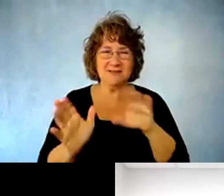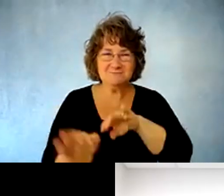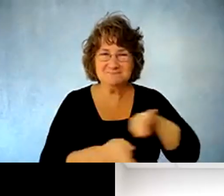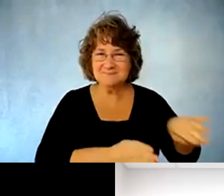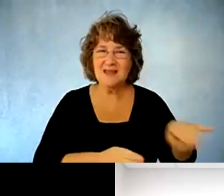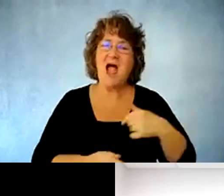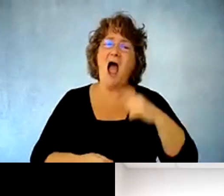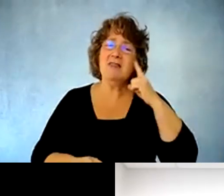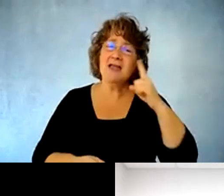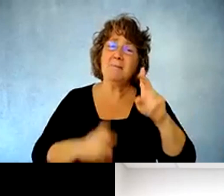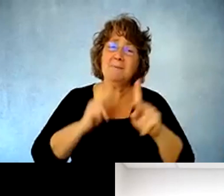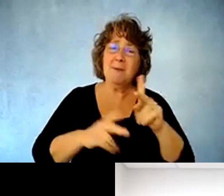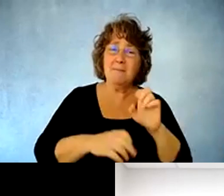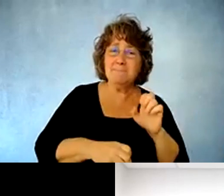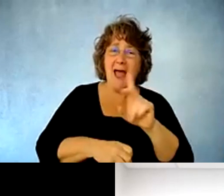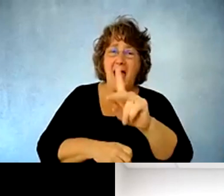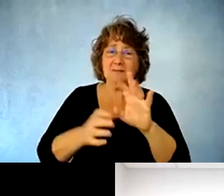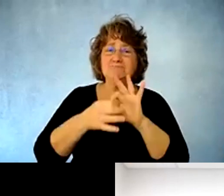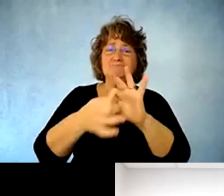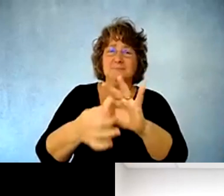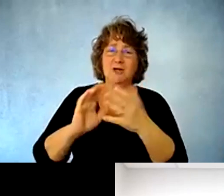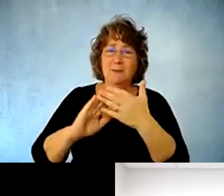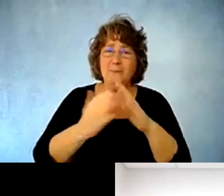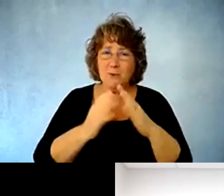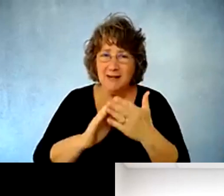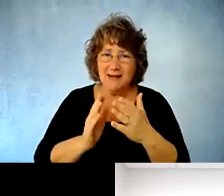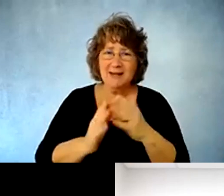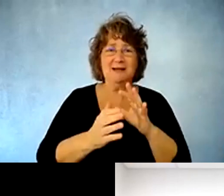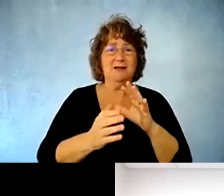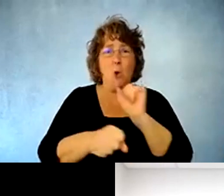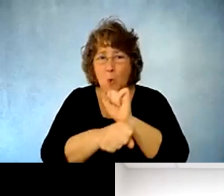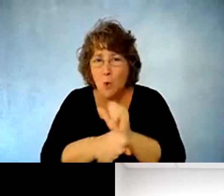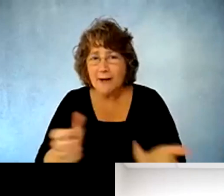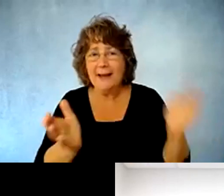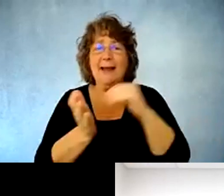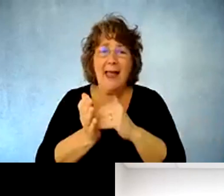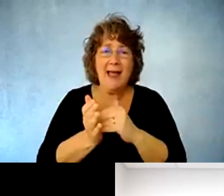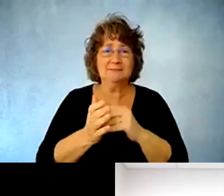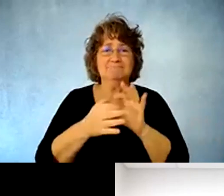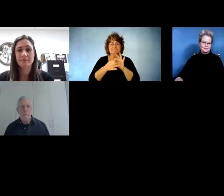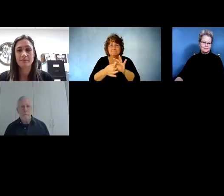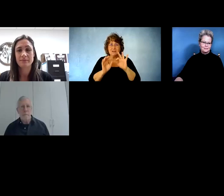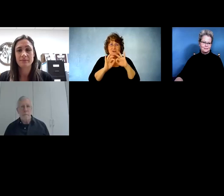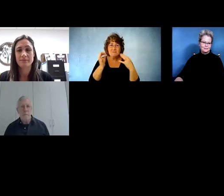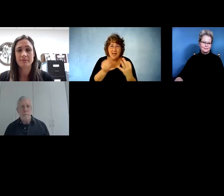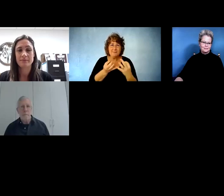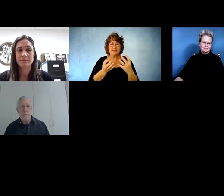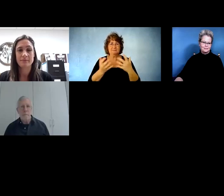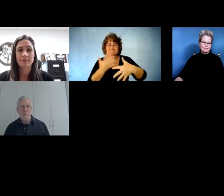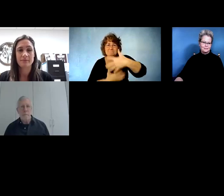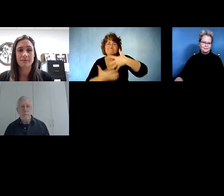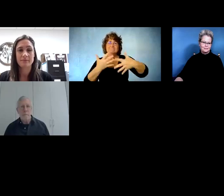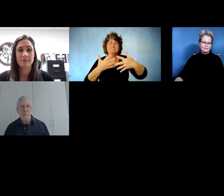back on with their lives work is so important to all of us families having families doing